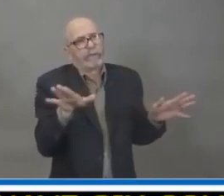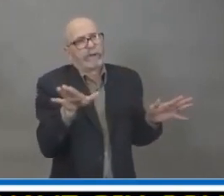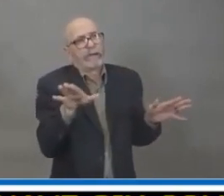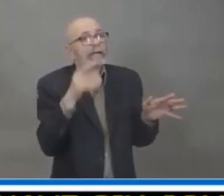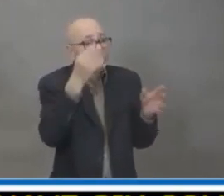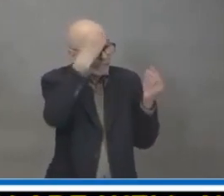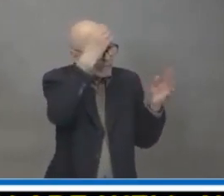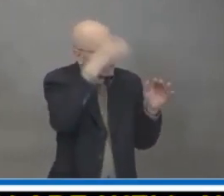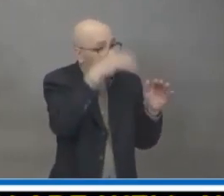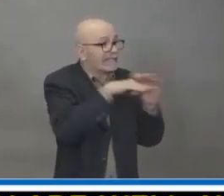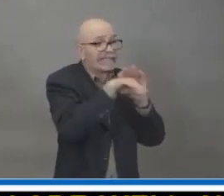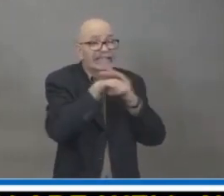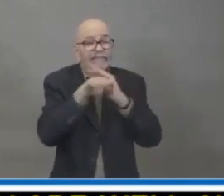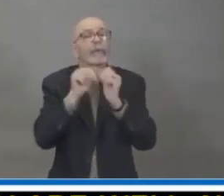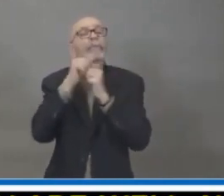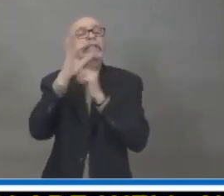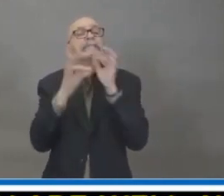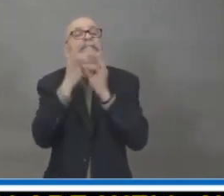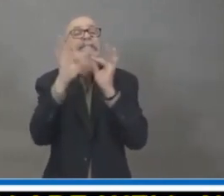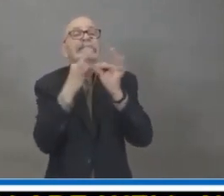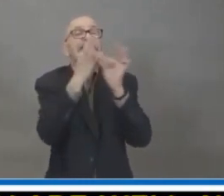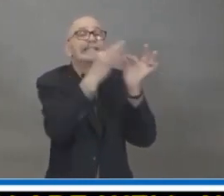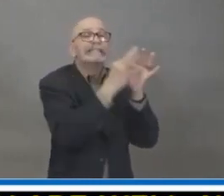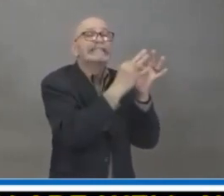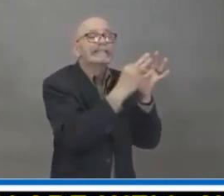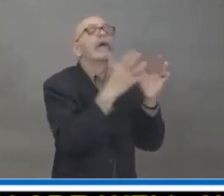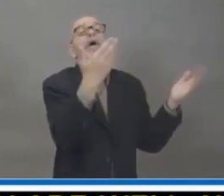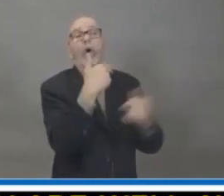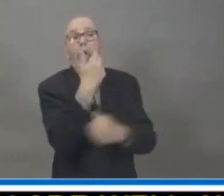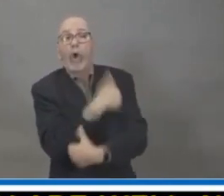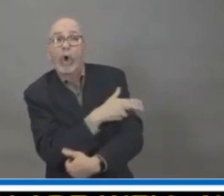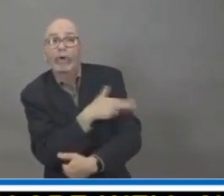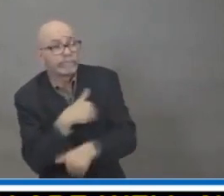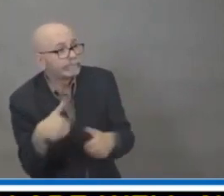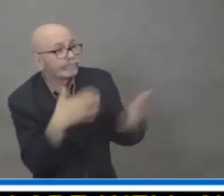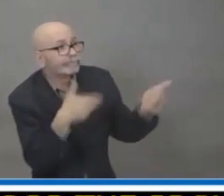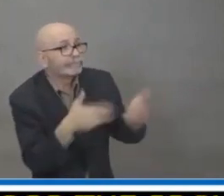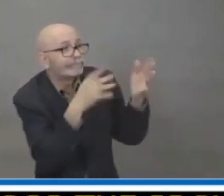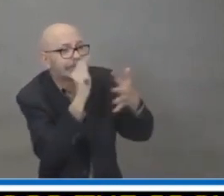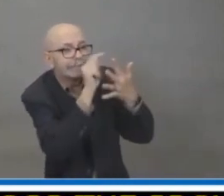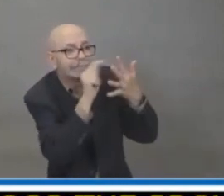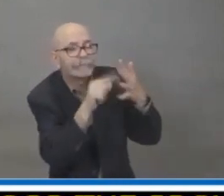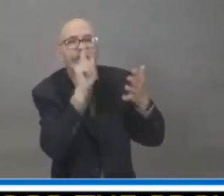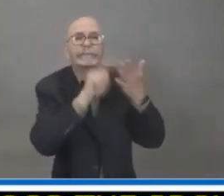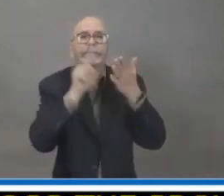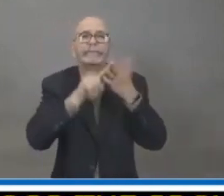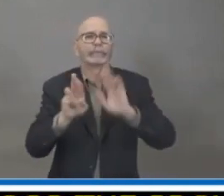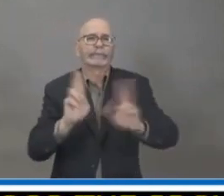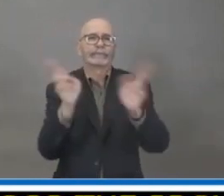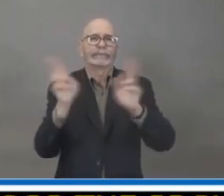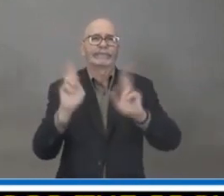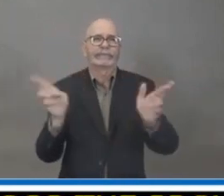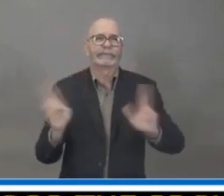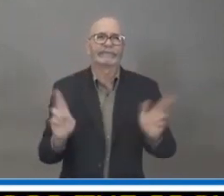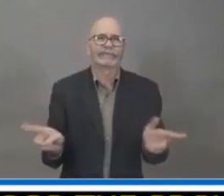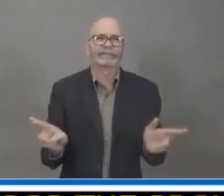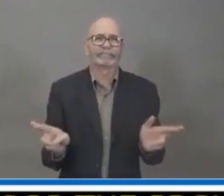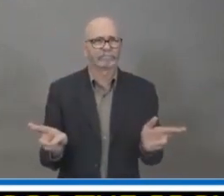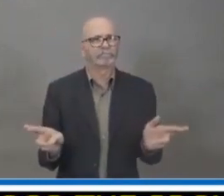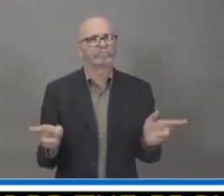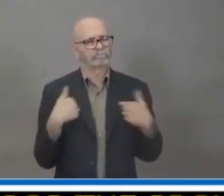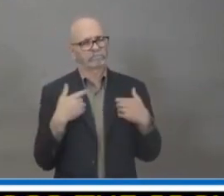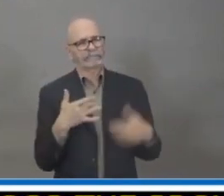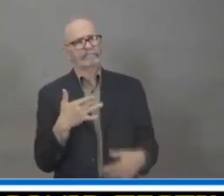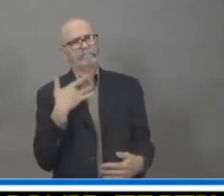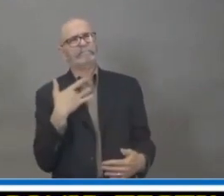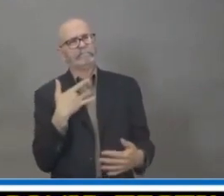testing and then hospitalization through our regional hospitals where we have the capacity and the appropriate